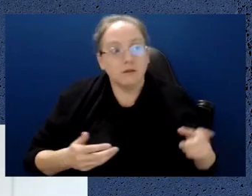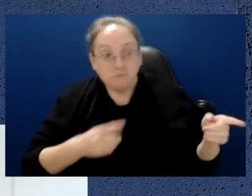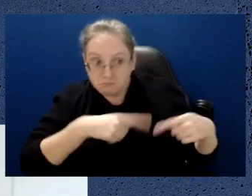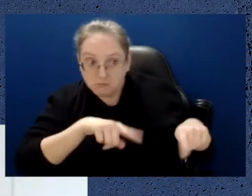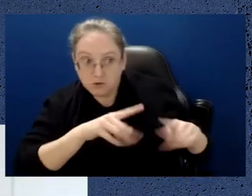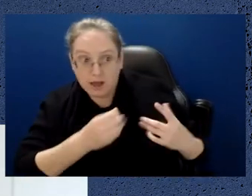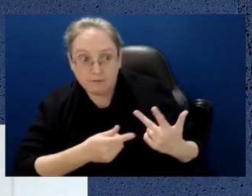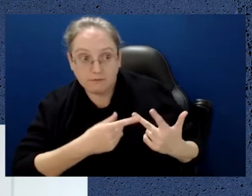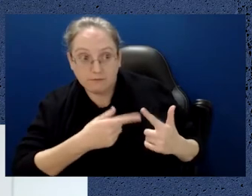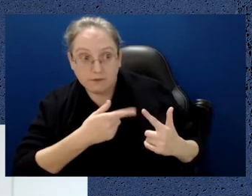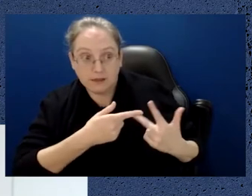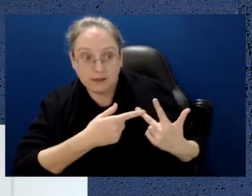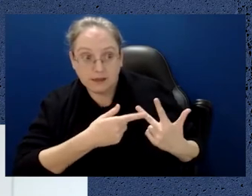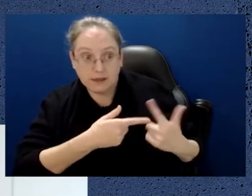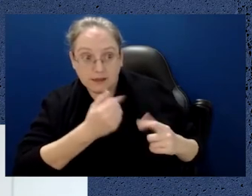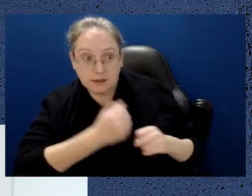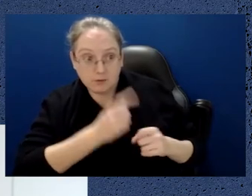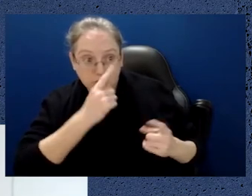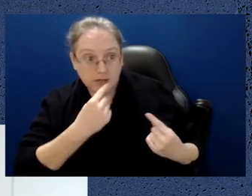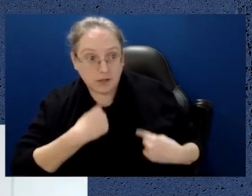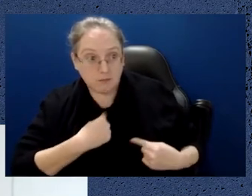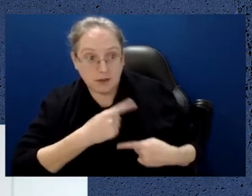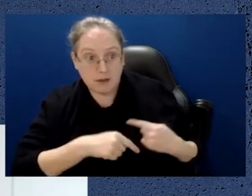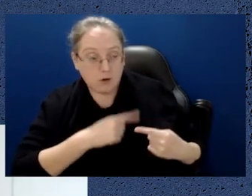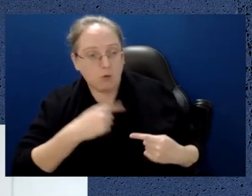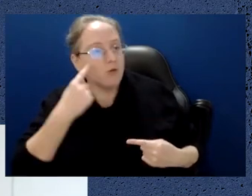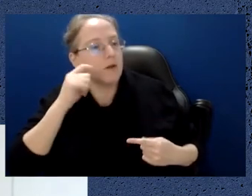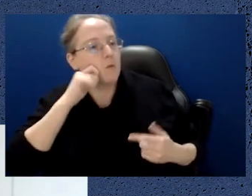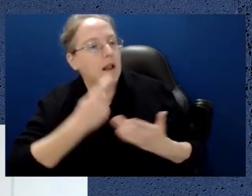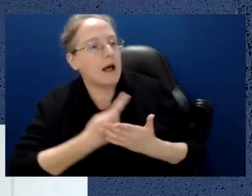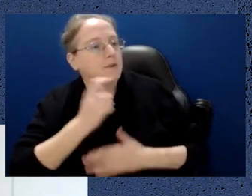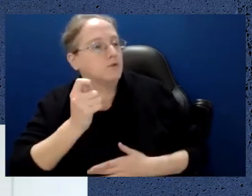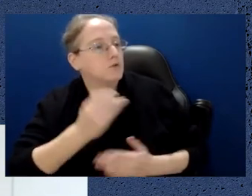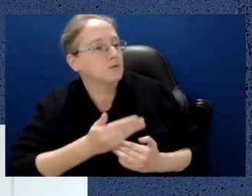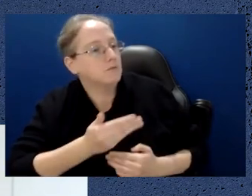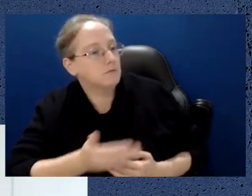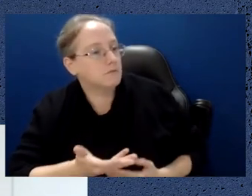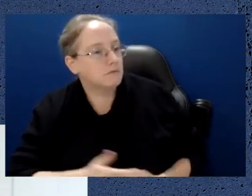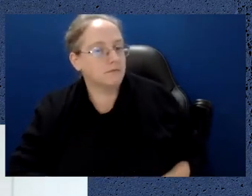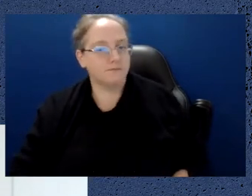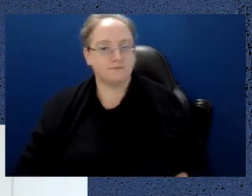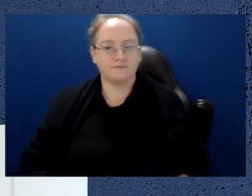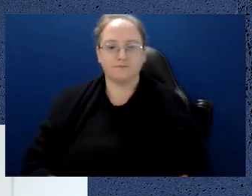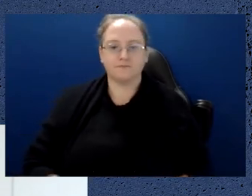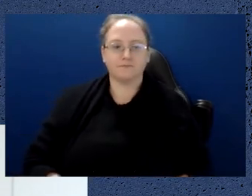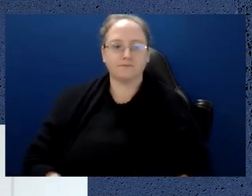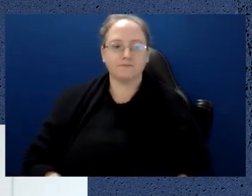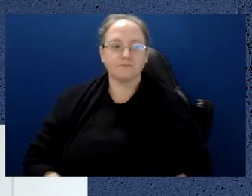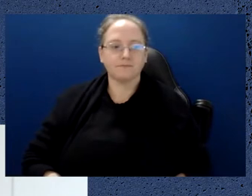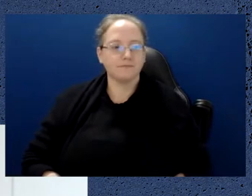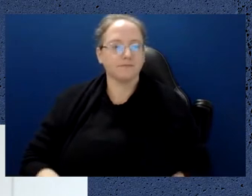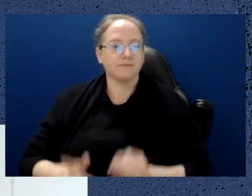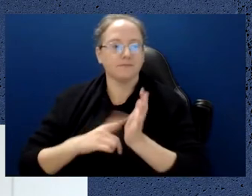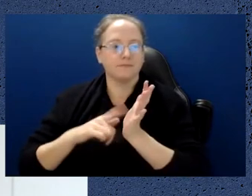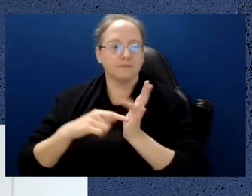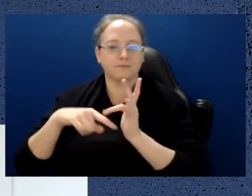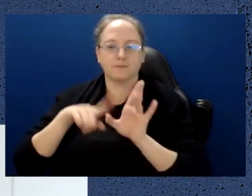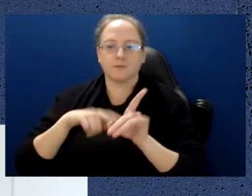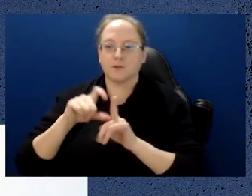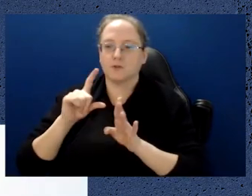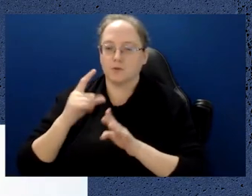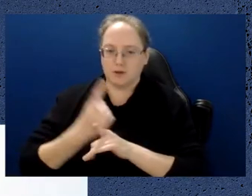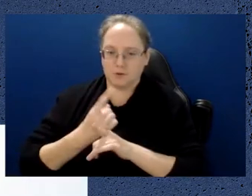on the horizon or underway at the moment? I can probably have a go at that and anybody else can jump in.